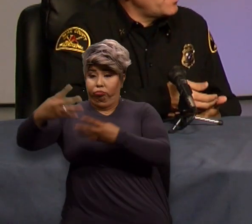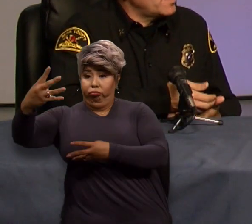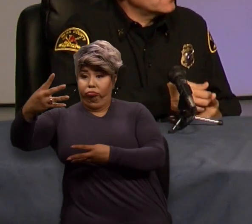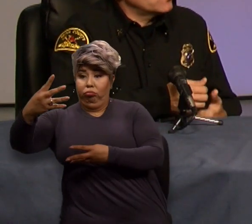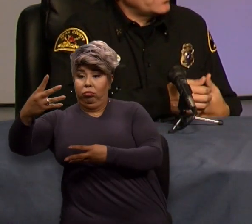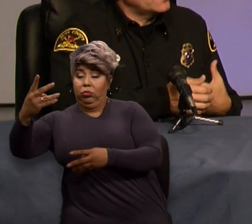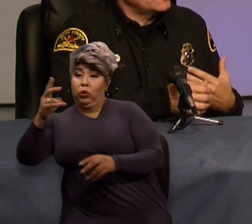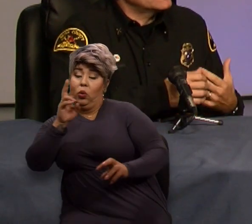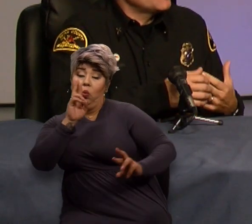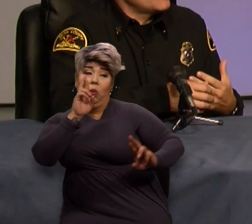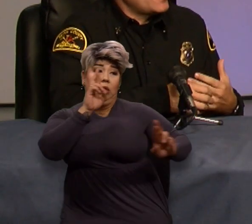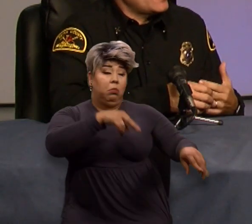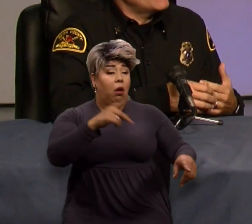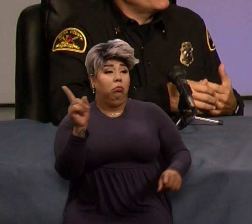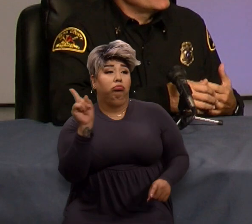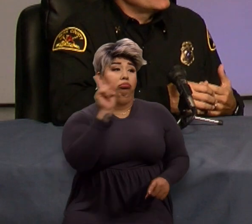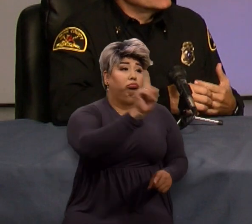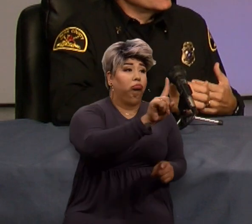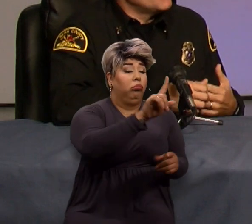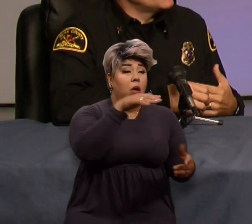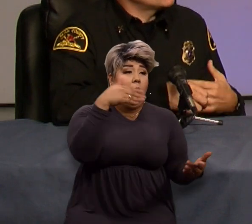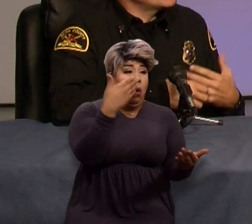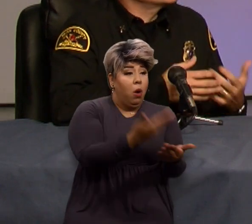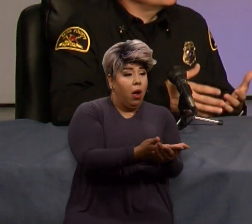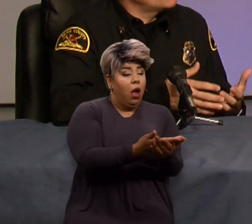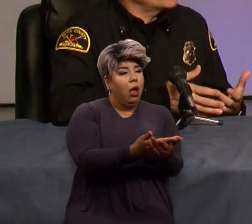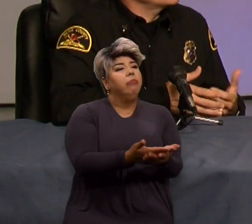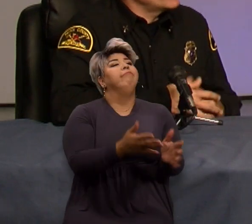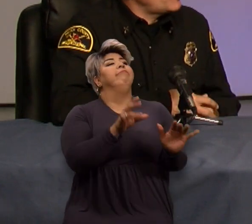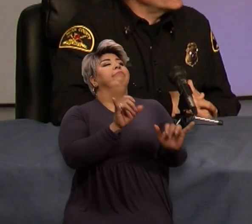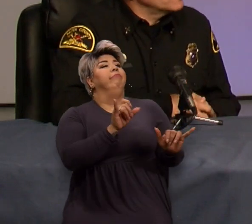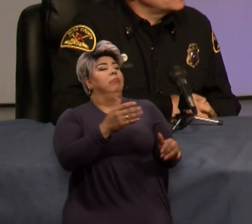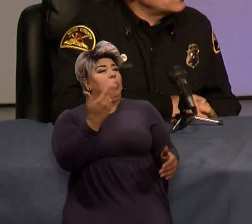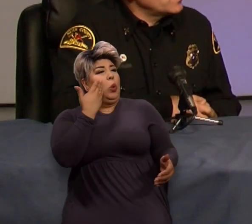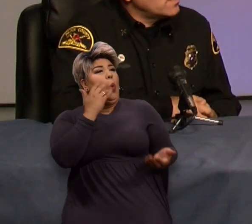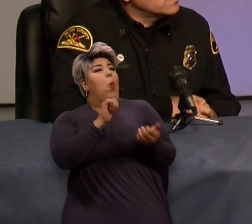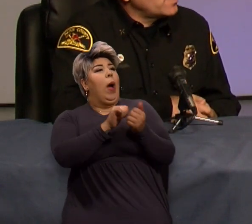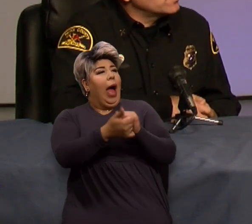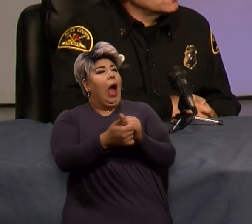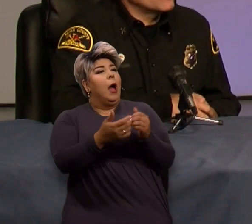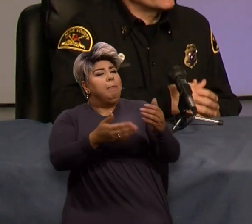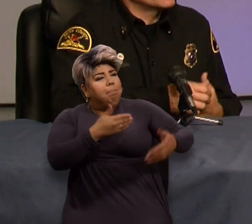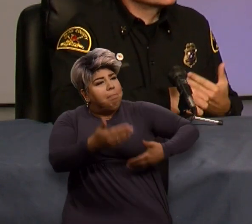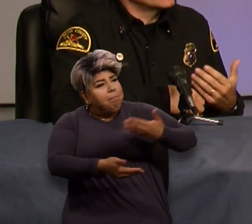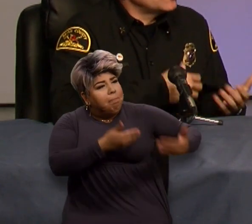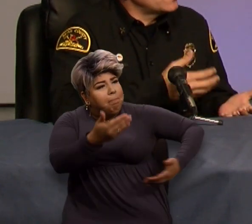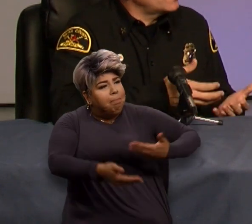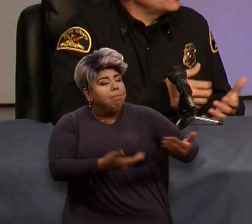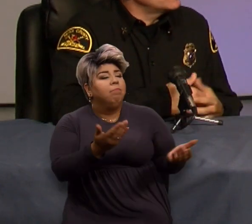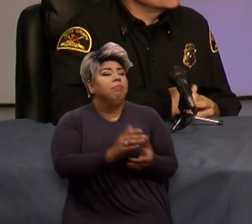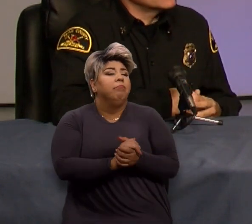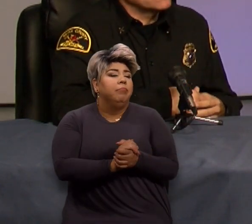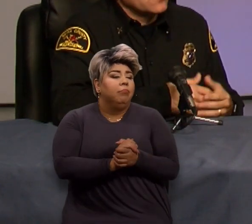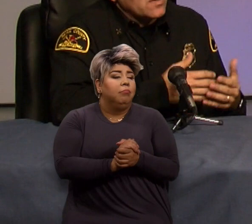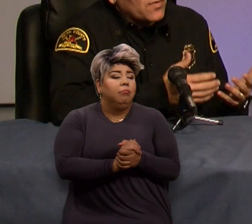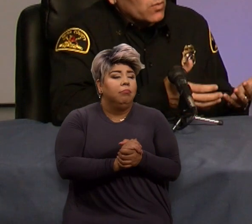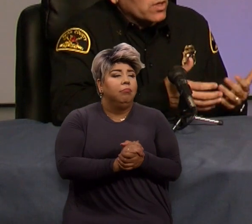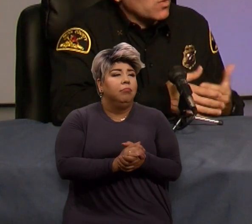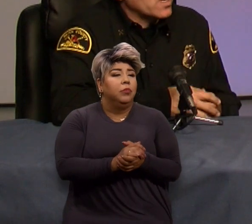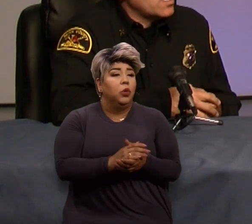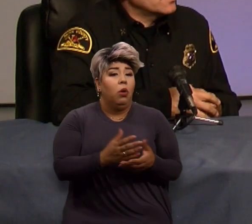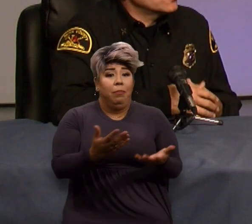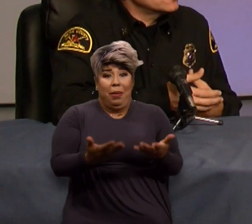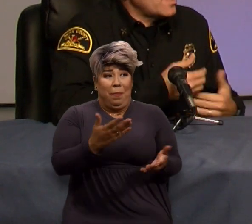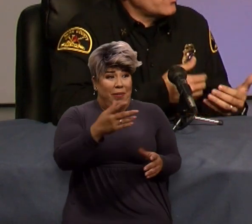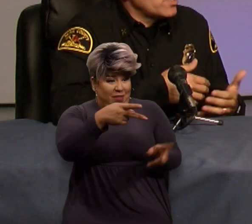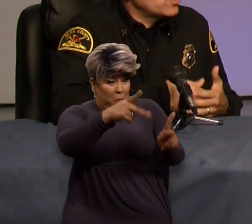that they're diabetic. So we at least have some direction of where we're going to possibly be treating this patient, whether it's going to be diabetes. And if they